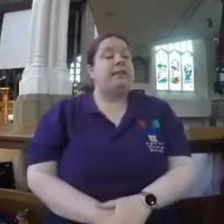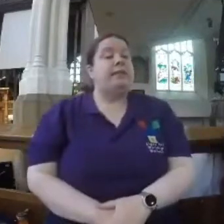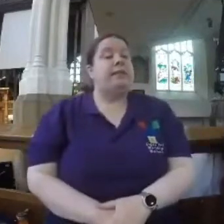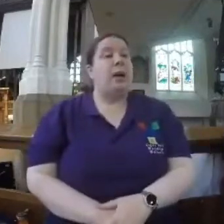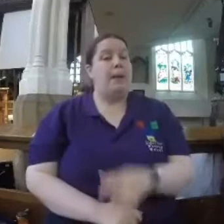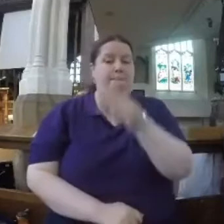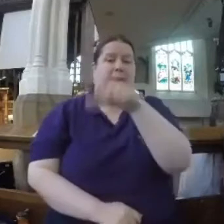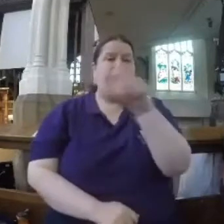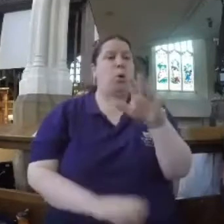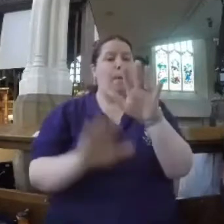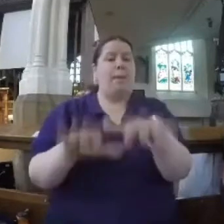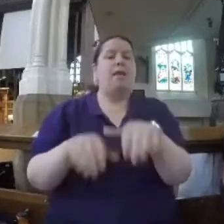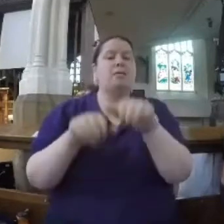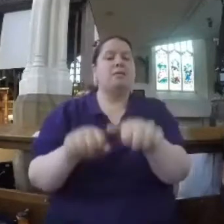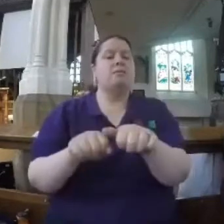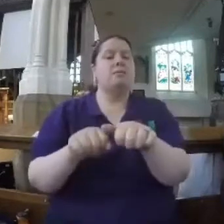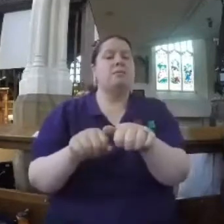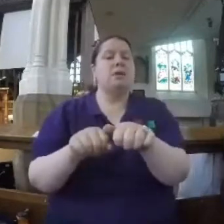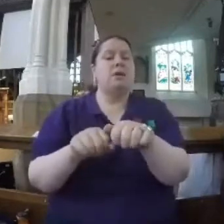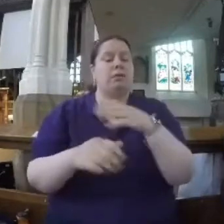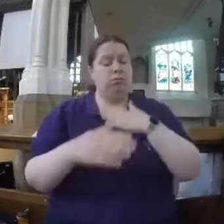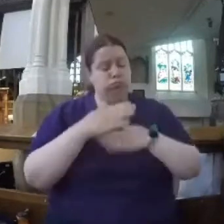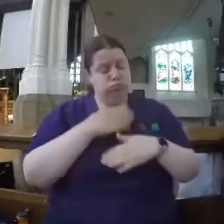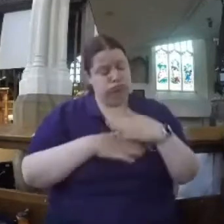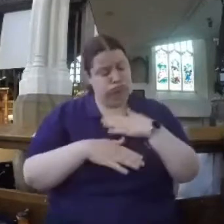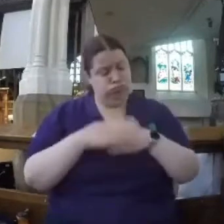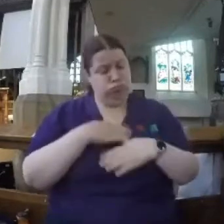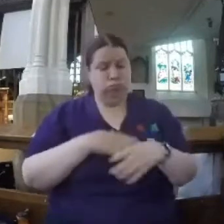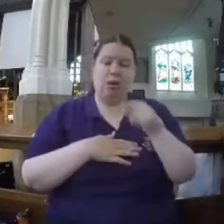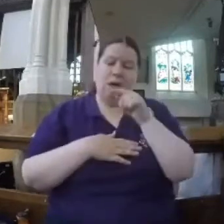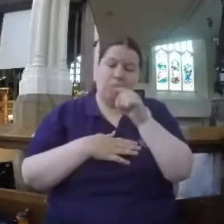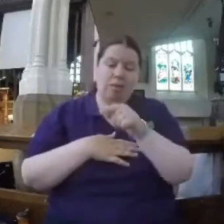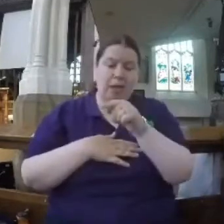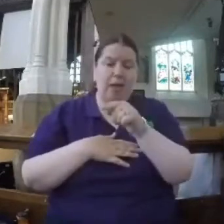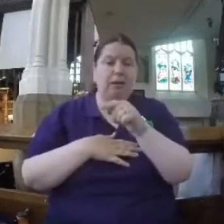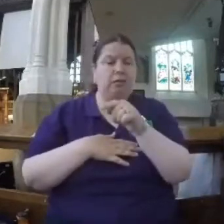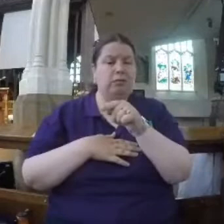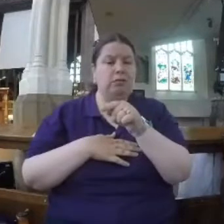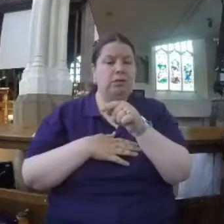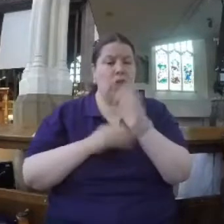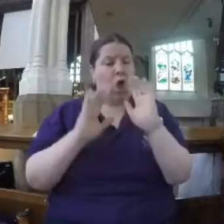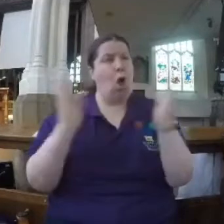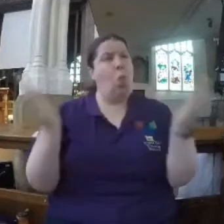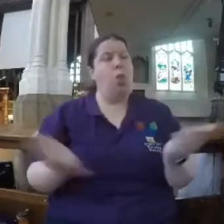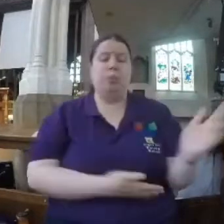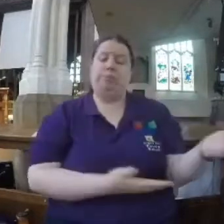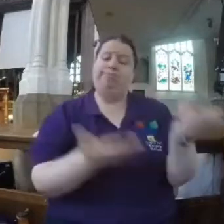Blessed are the meek is what we are thinking about, for they shall inherit the earth.